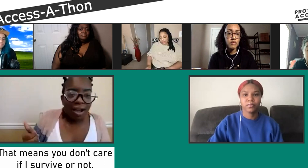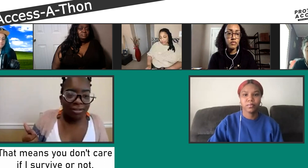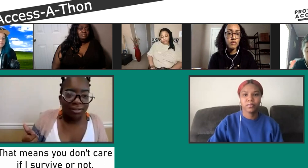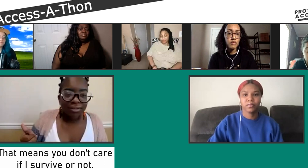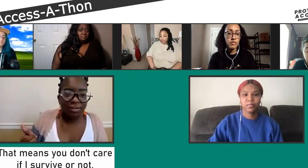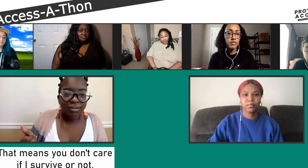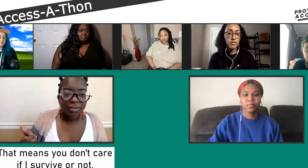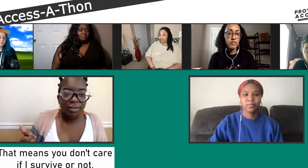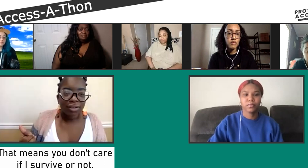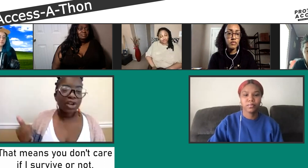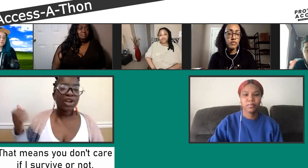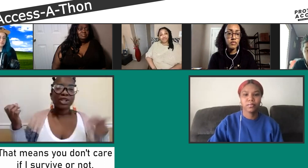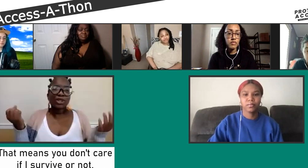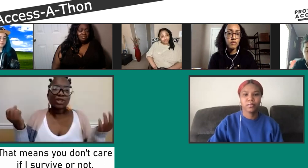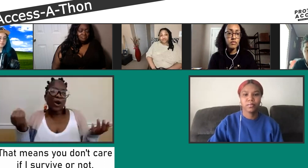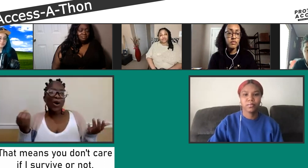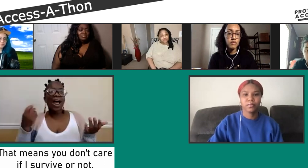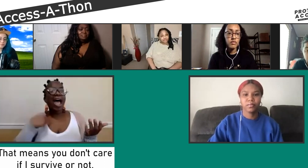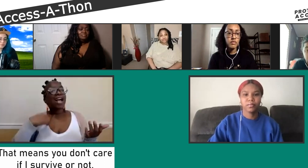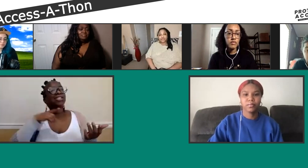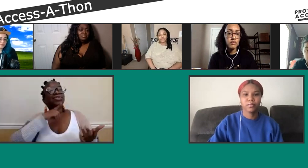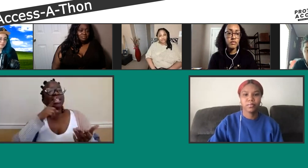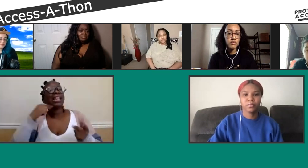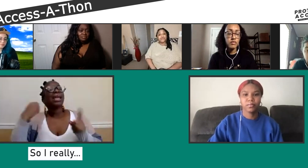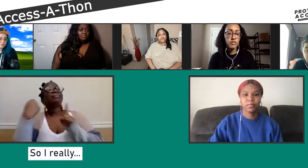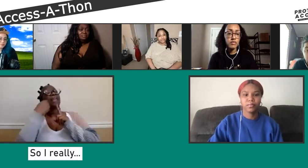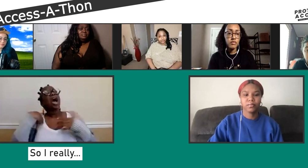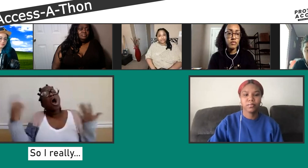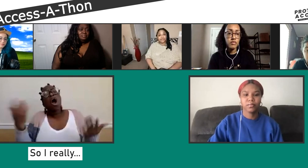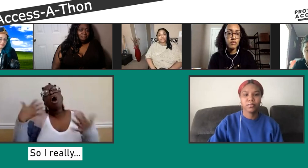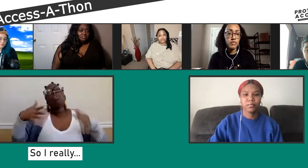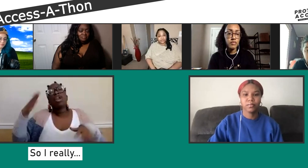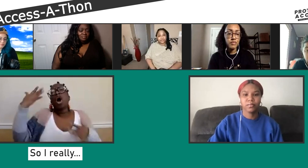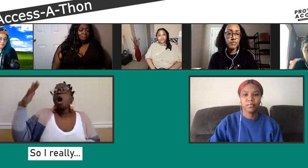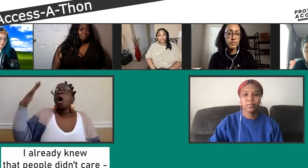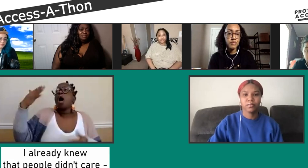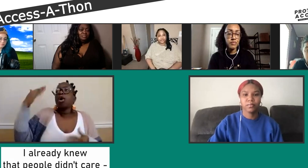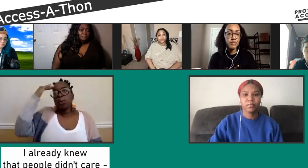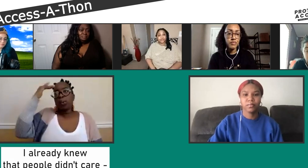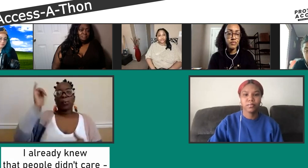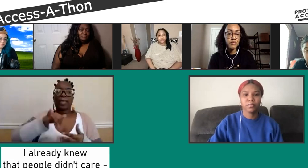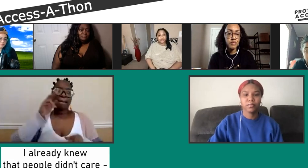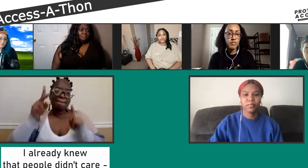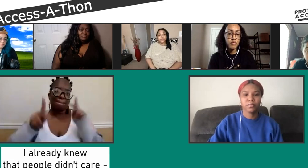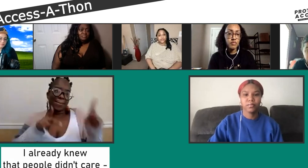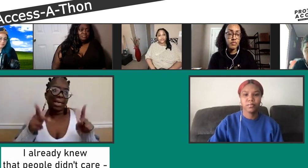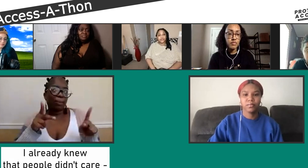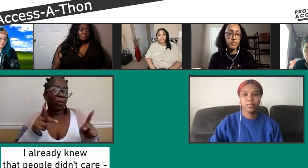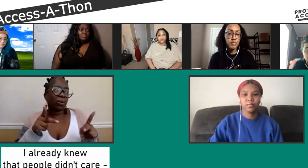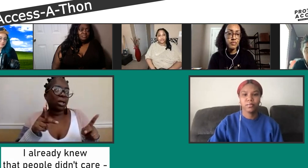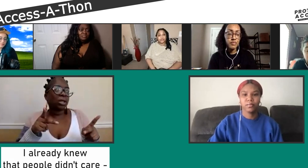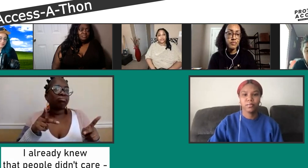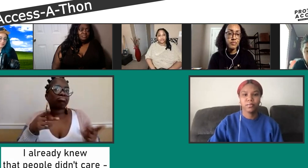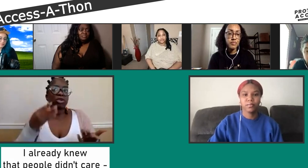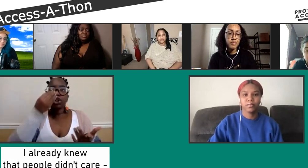and so I have to advocate for myself, because if not, I won't know anything, and I won't survive, so really just impact me, and I already know